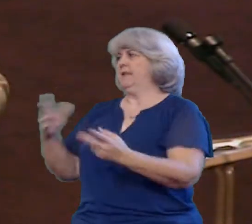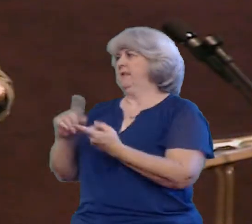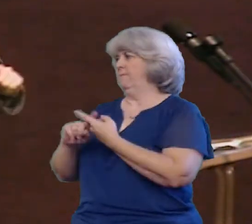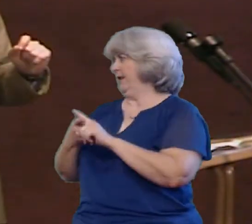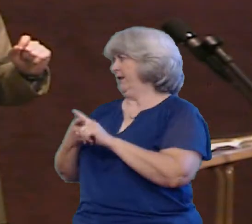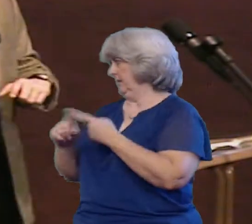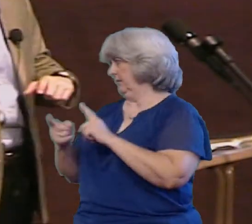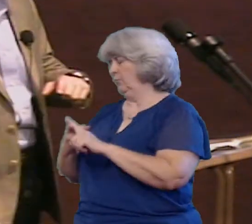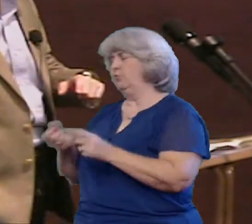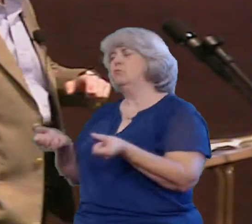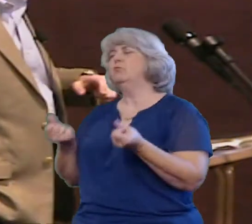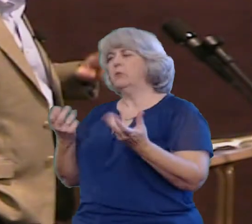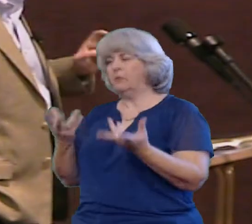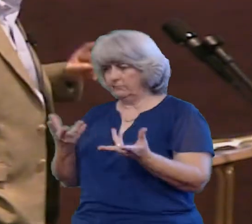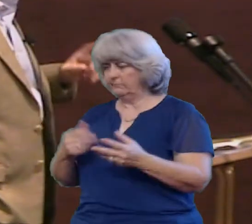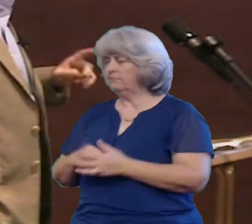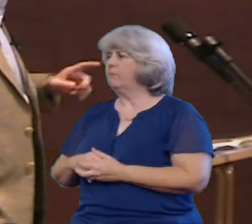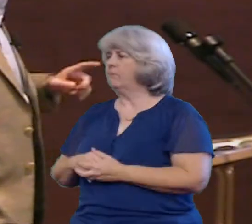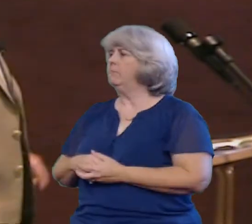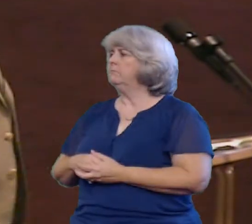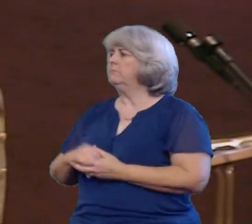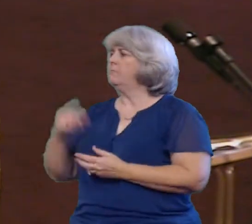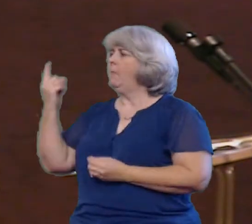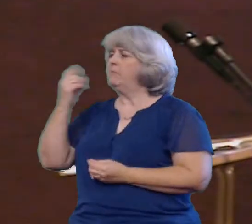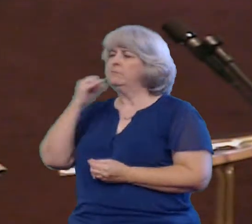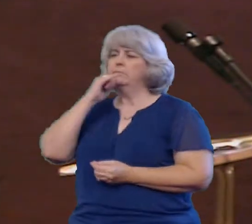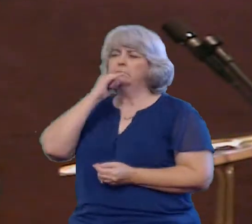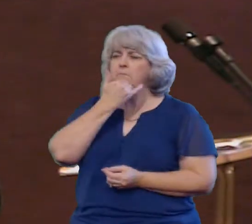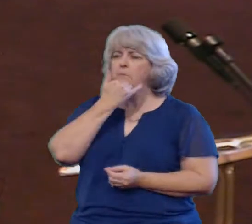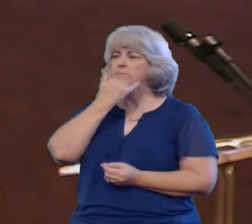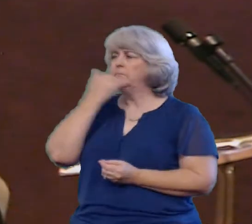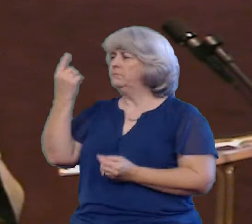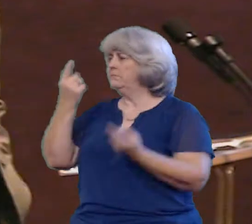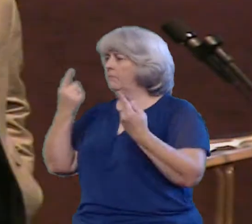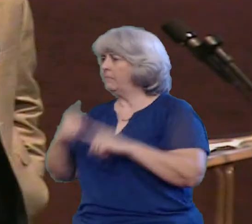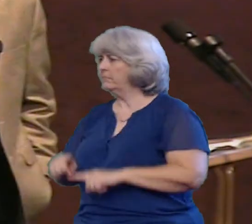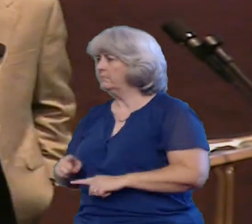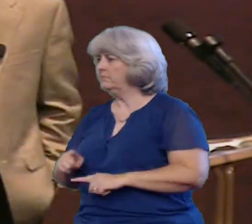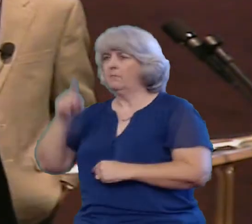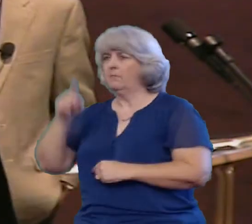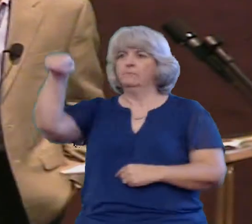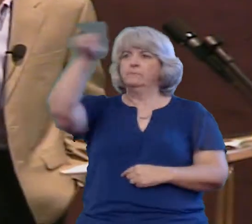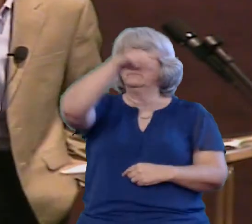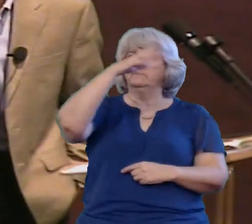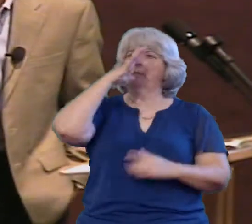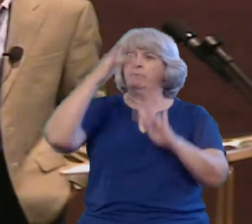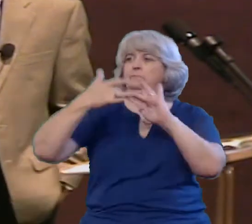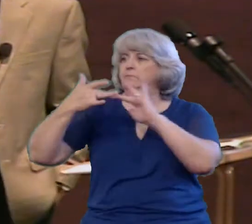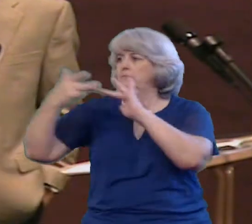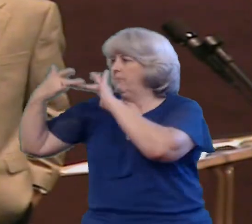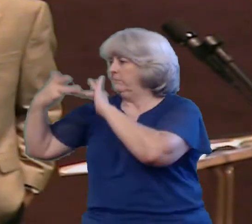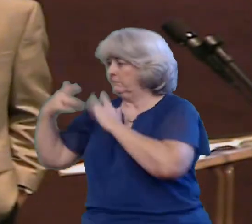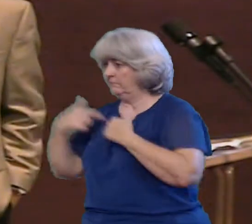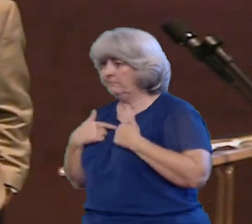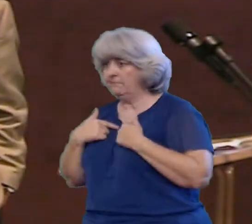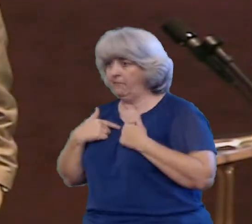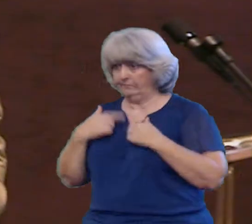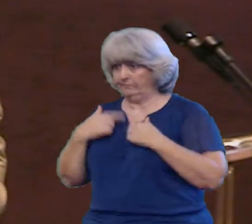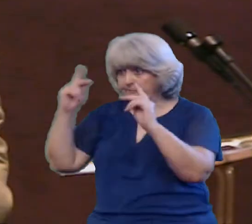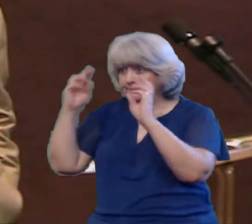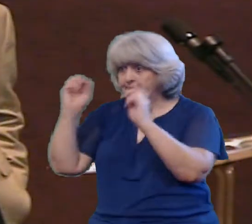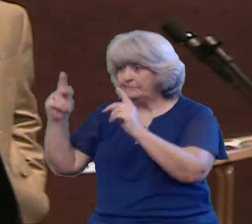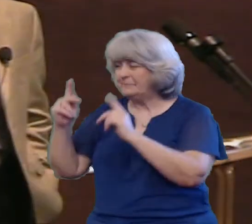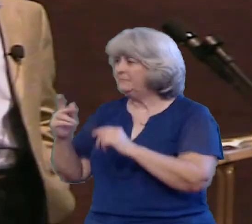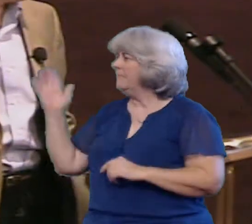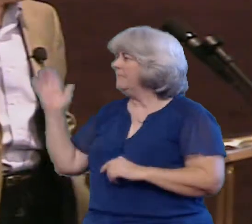wrong or something happens Guess who are some of the first people I hear from? Hey, you okay? Hey, is everything all right? When we had the